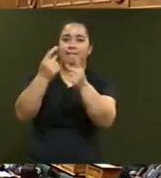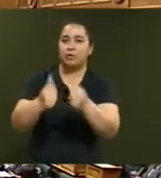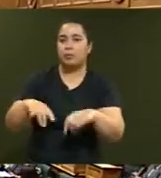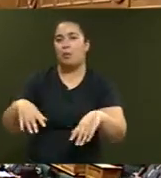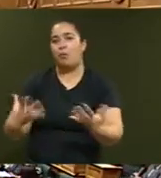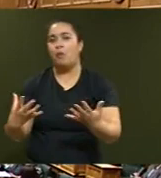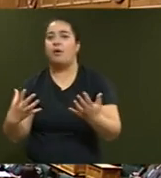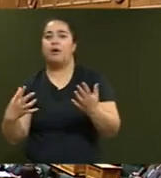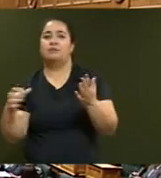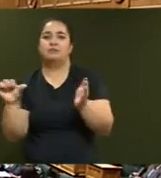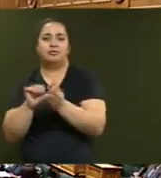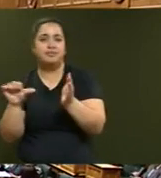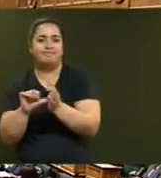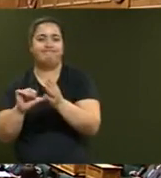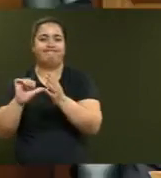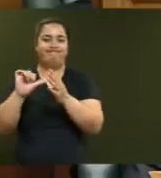That's stupid.